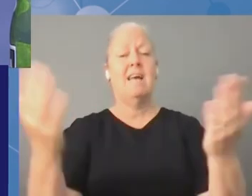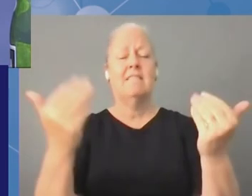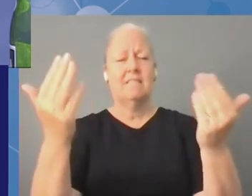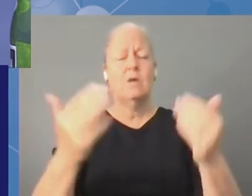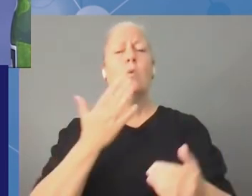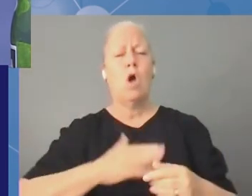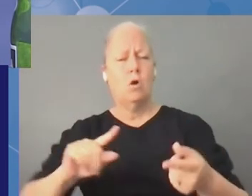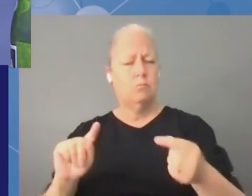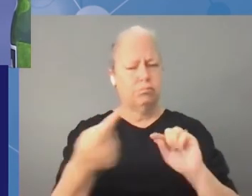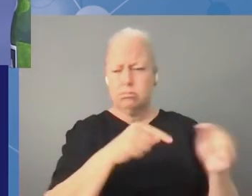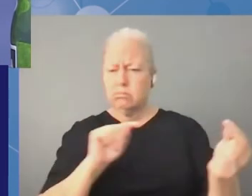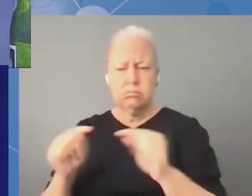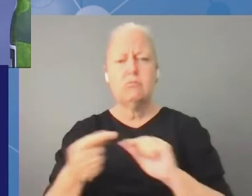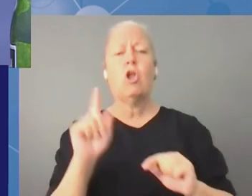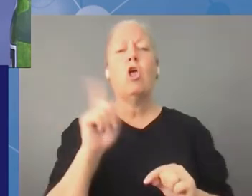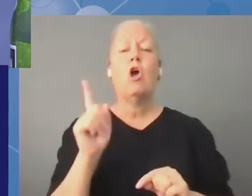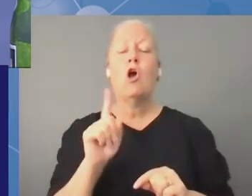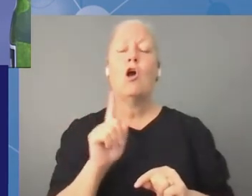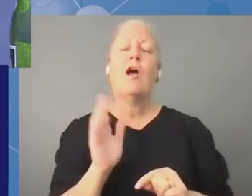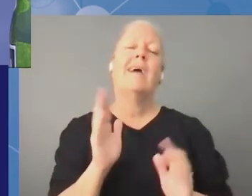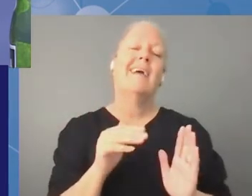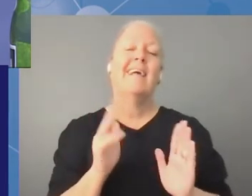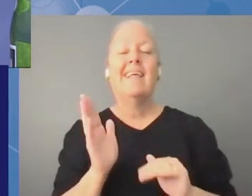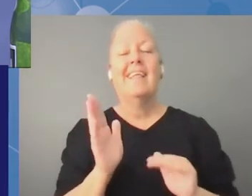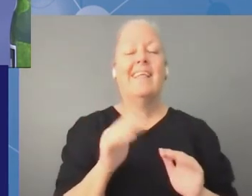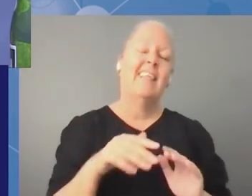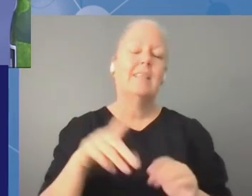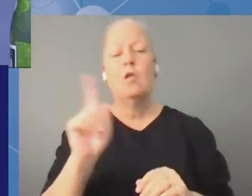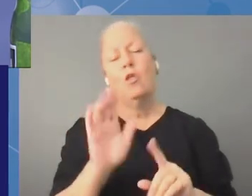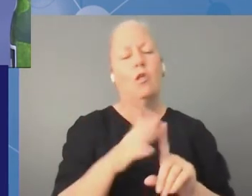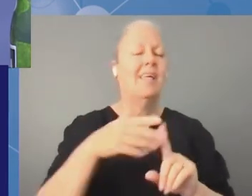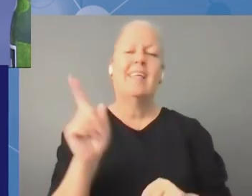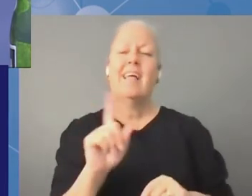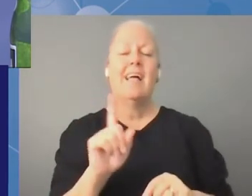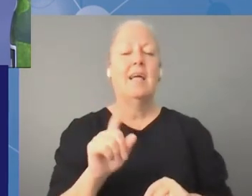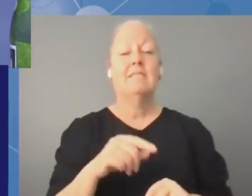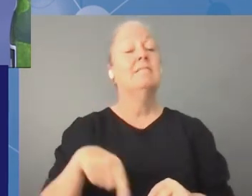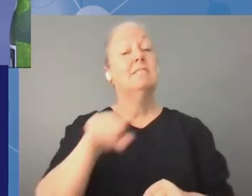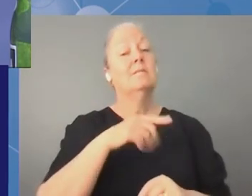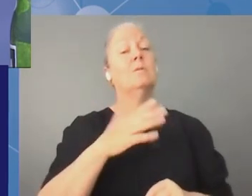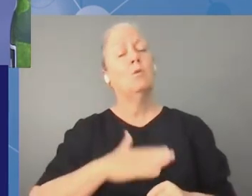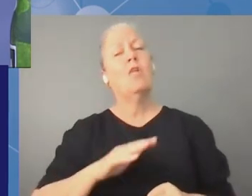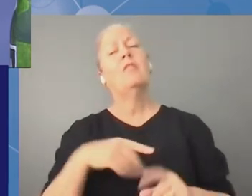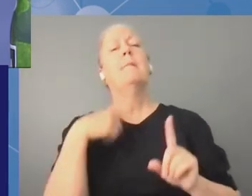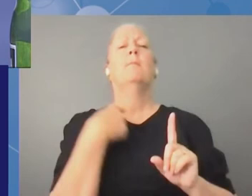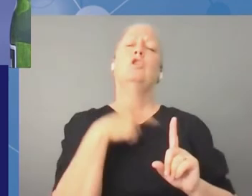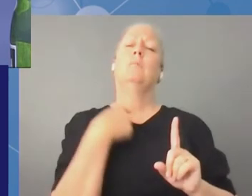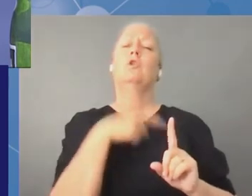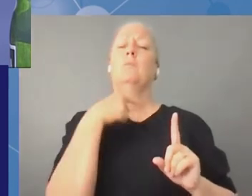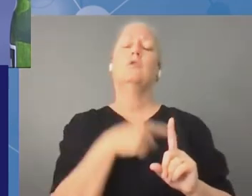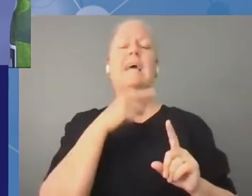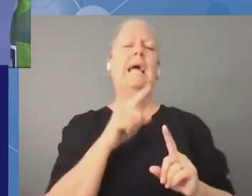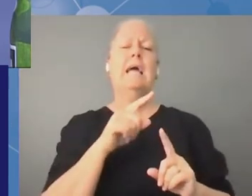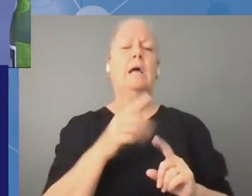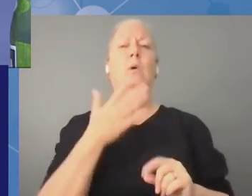be discussed people don't come to the igf just because they want to be part of positive action they also come to the igf